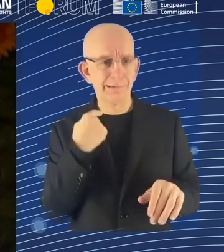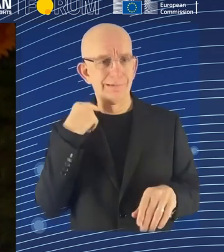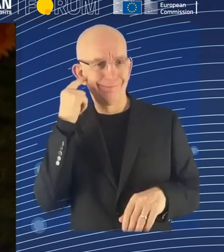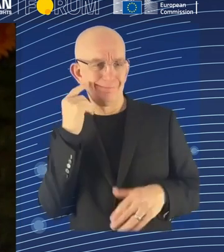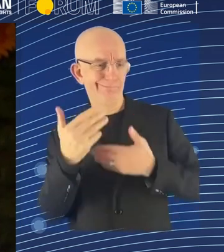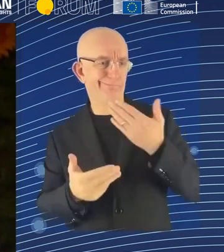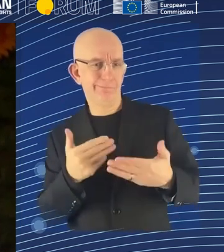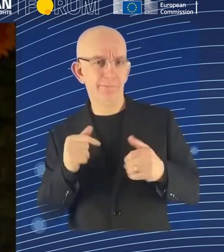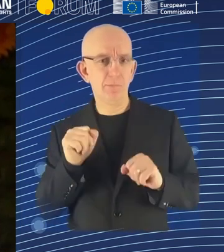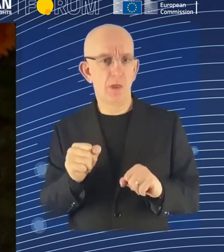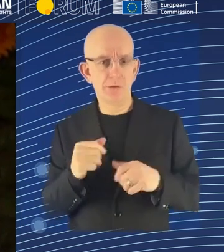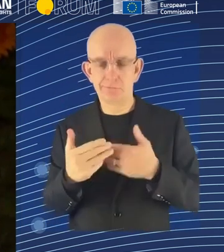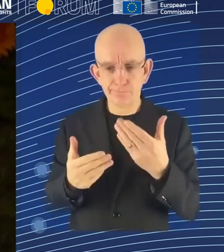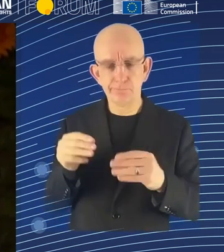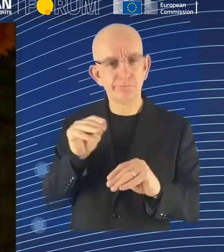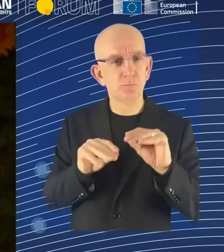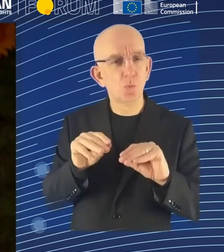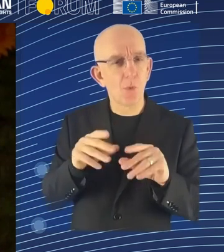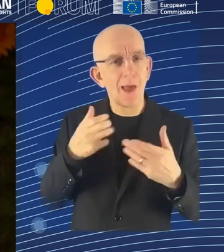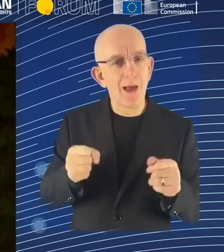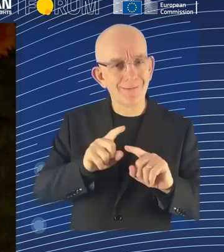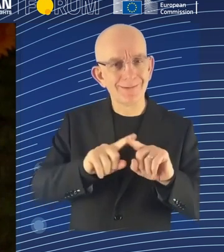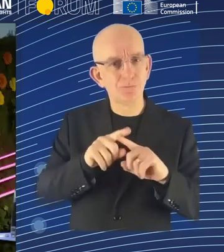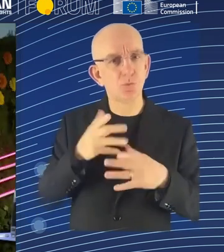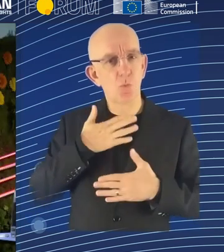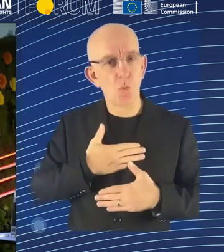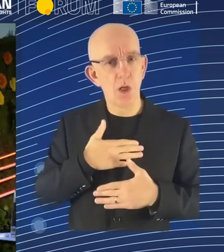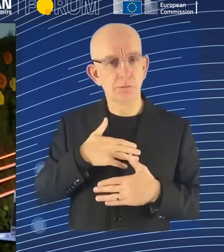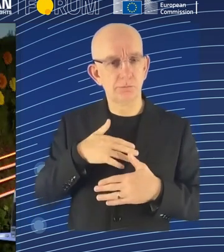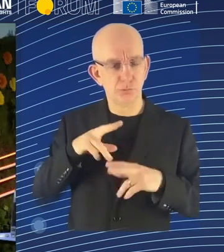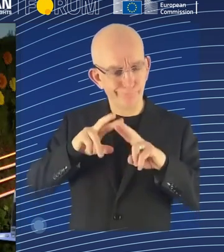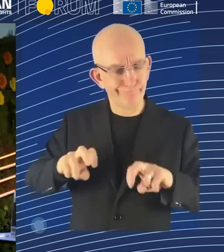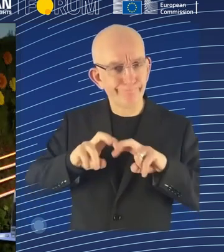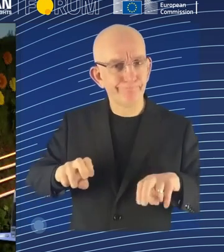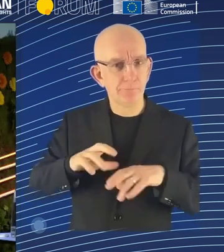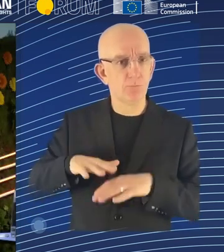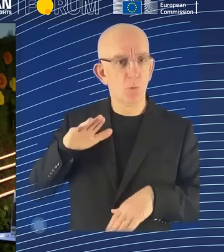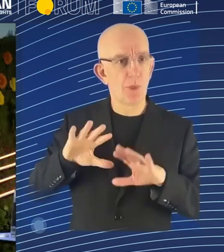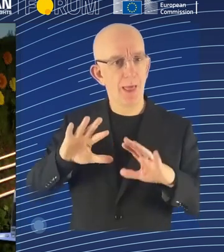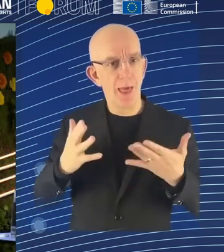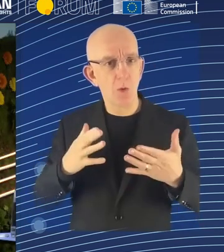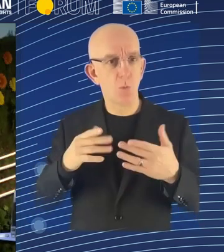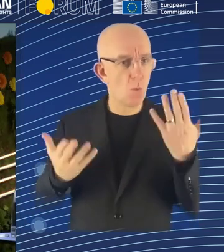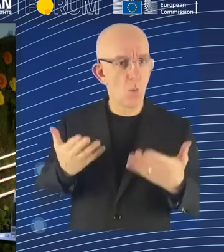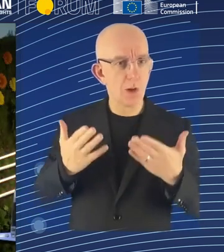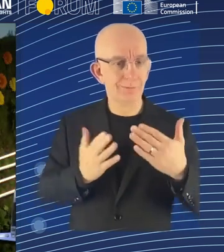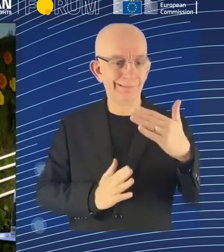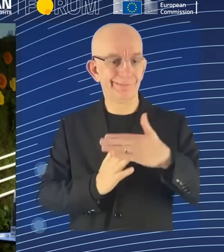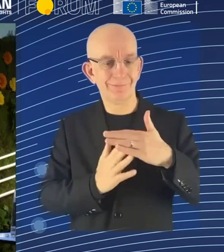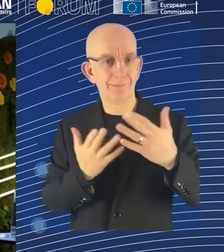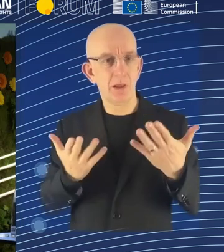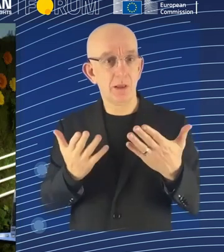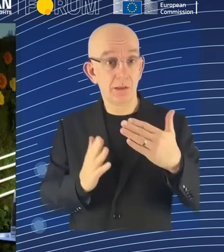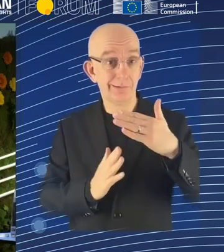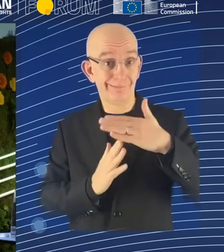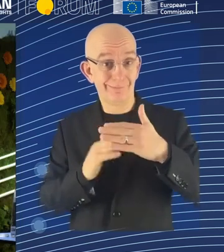warehouse worker to do? And how do you figure that out in law? Do you come up with industry-specific metrics? You